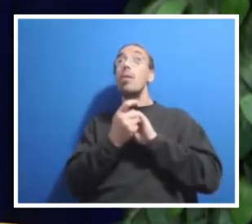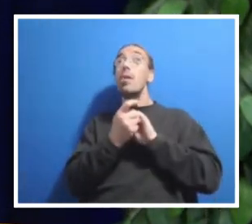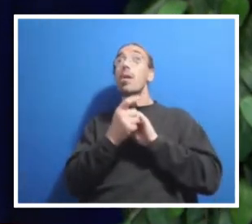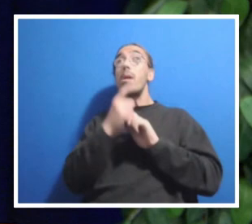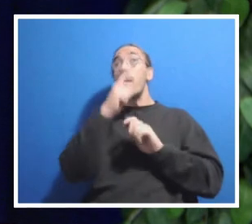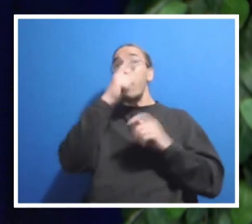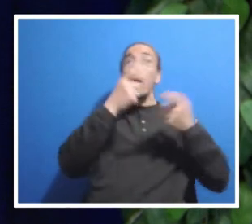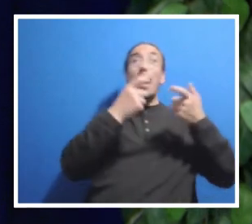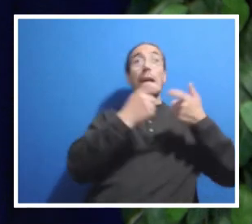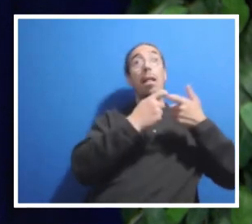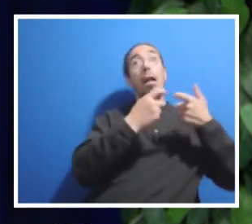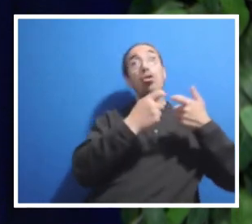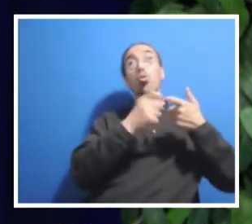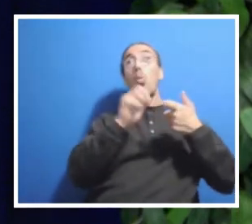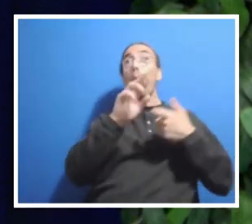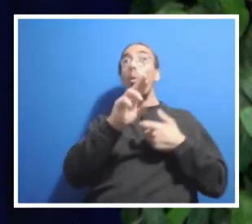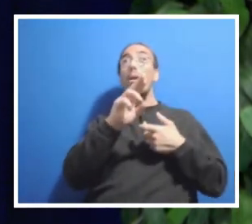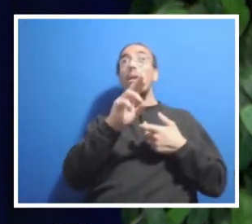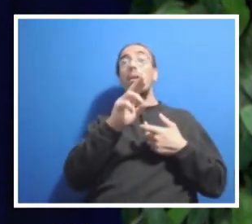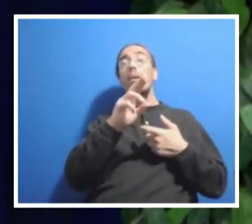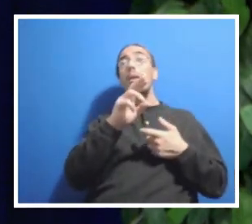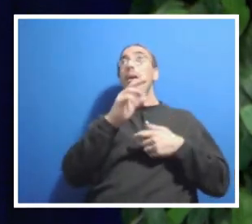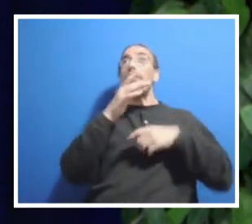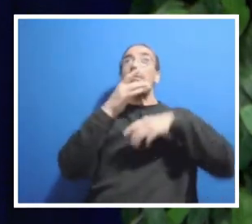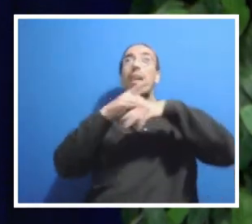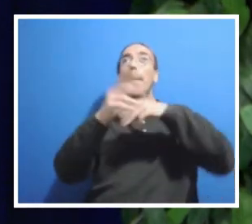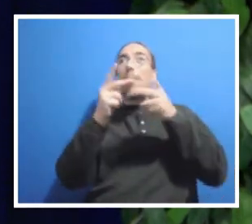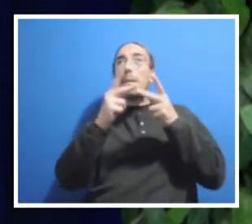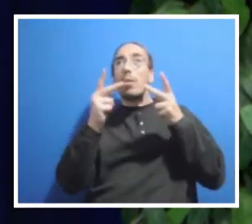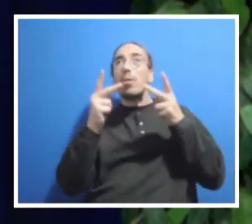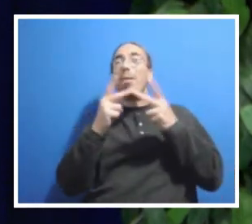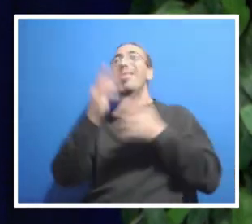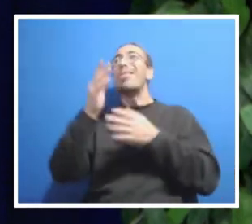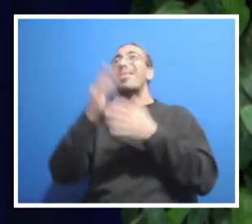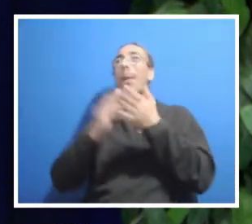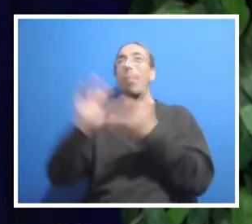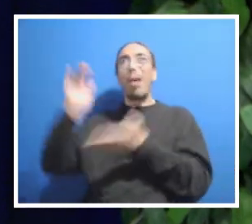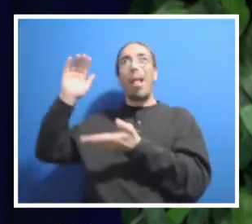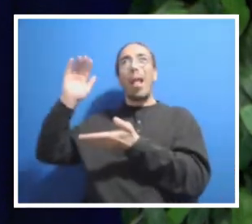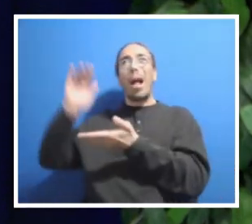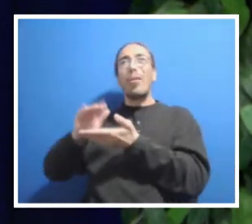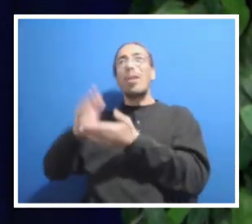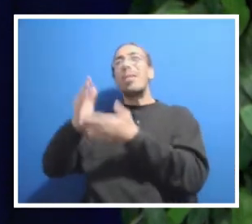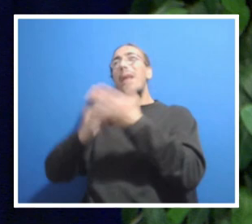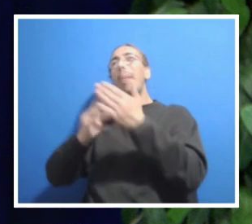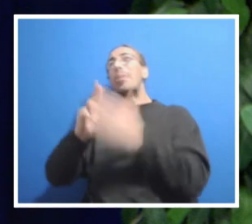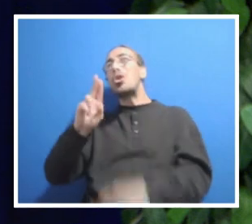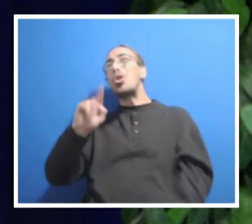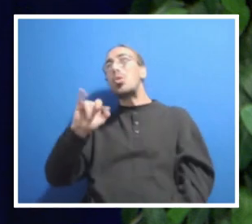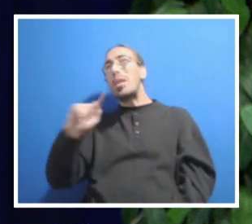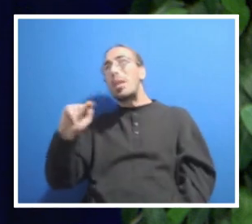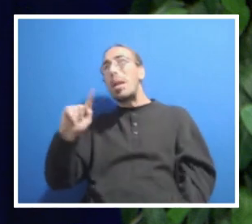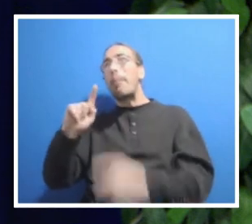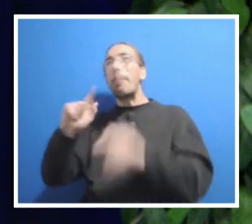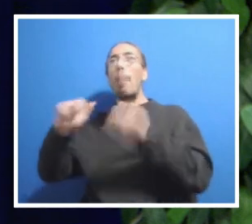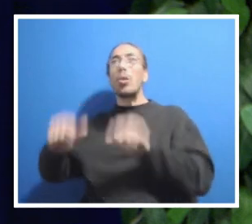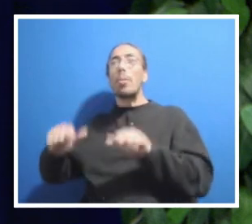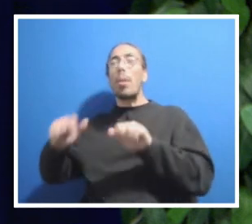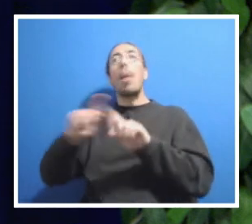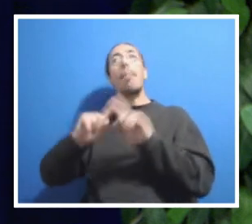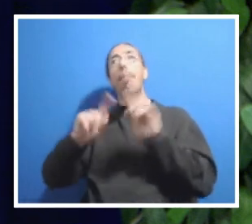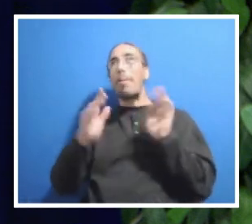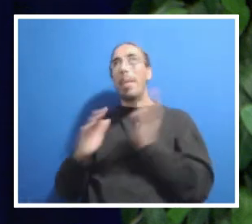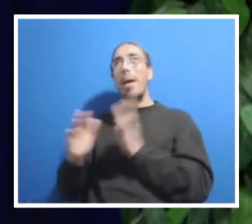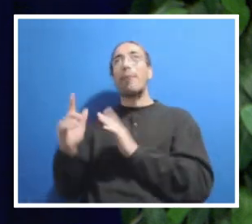not backfilling vacant positions. And while some reductions in some units are possible, we are not planning for any mass